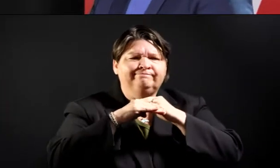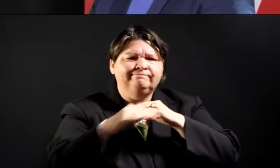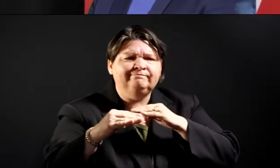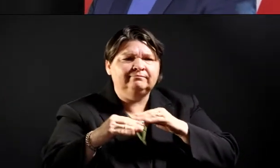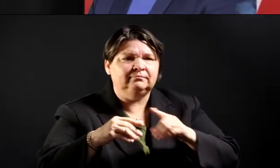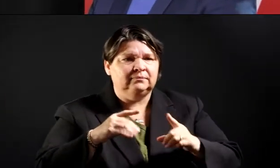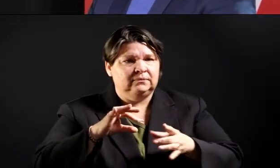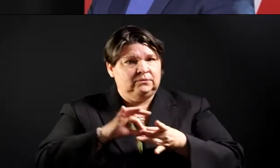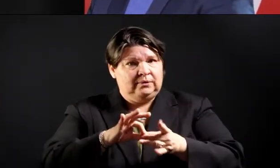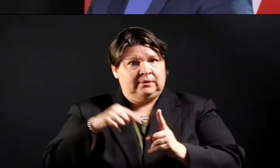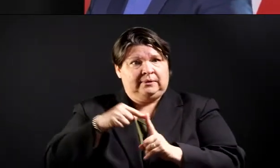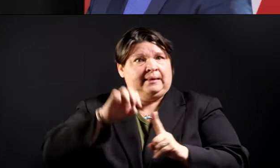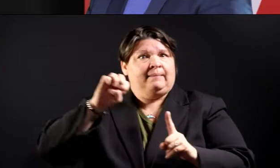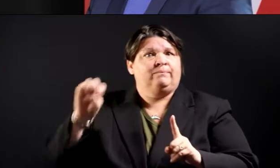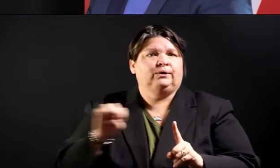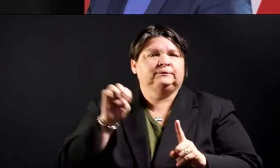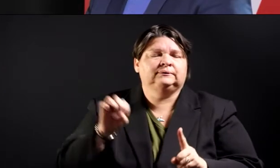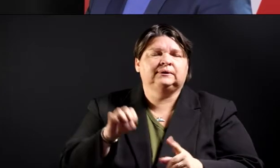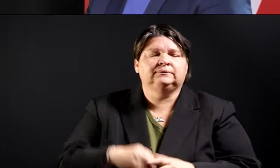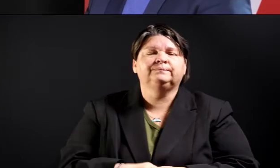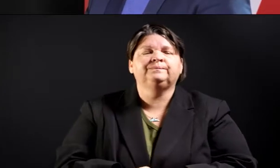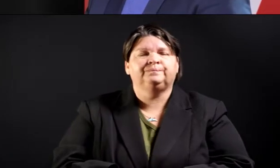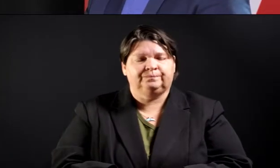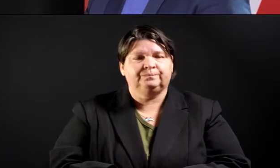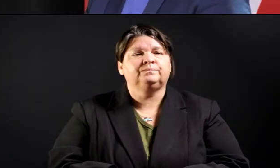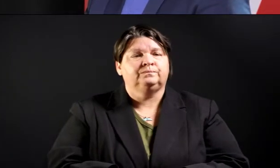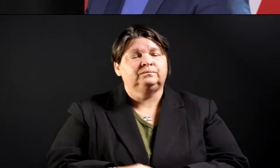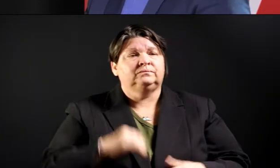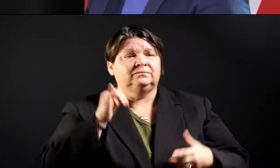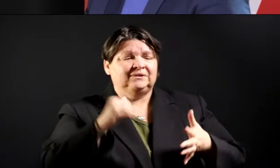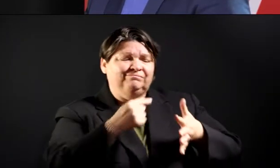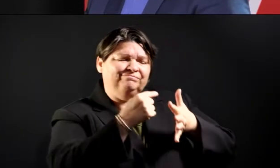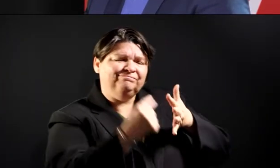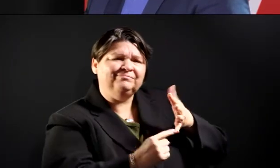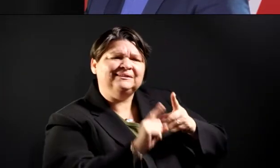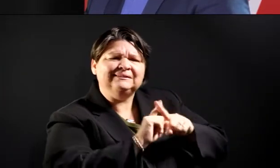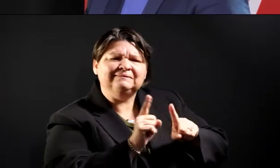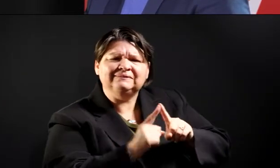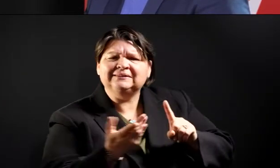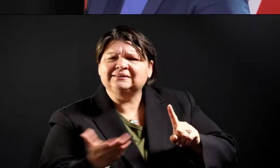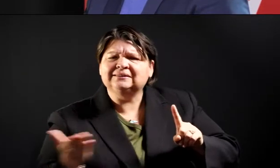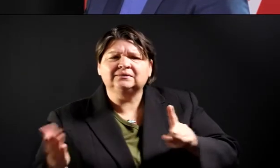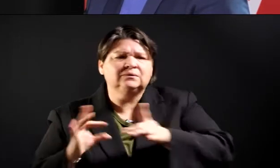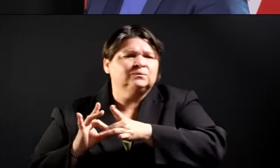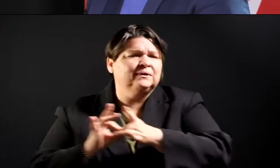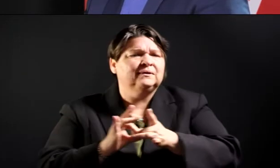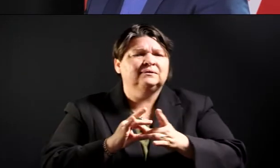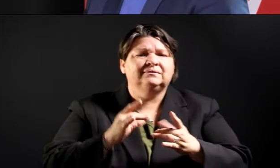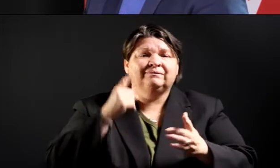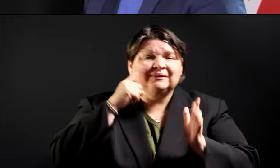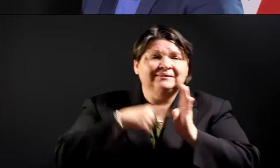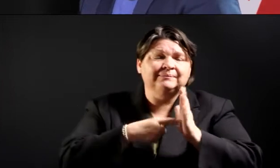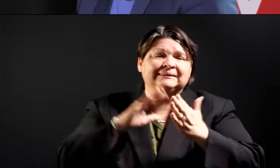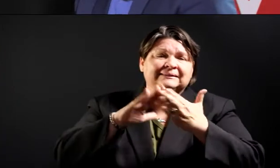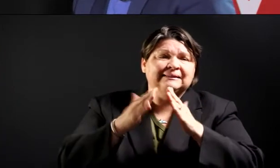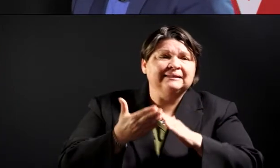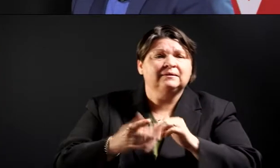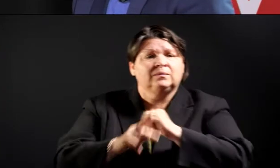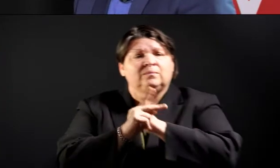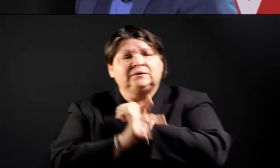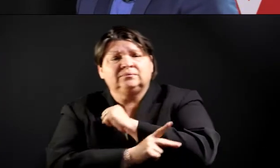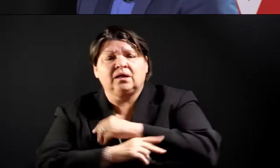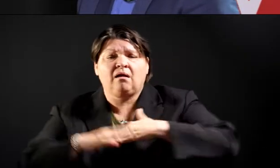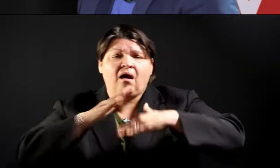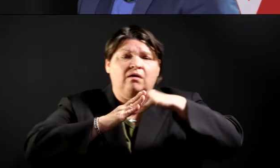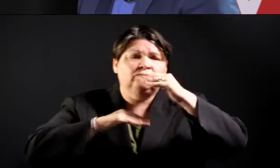So, we have several city departments, neighborhood services, park and recreation, and library, who each operate facilities that